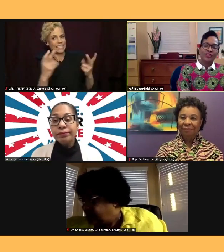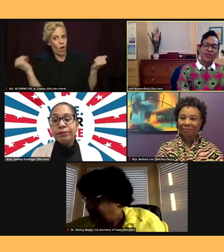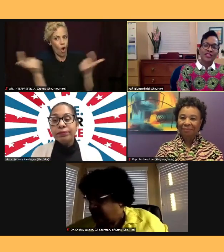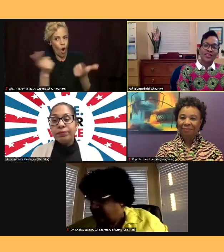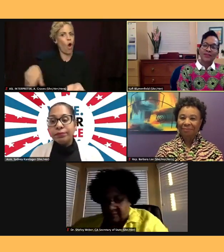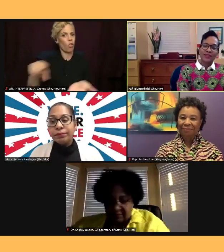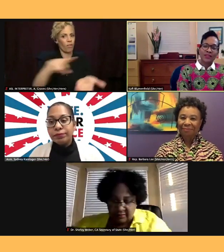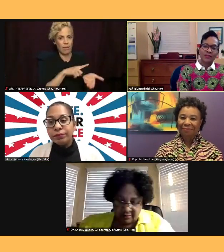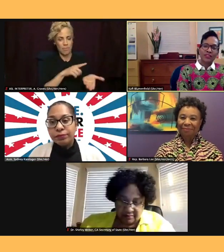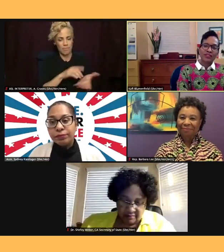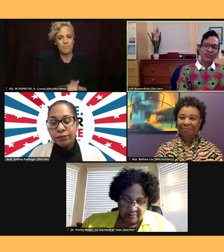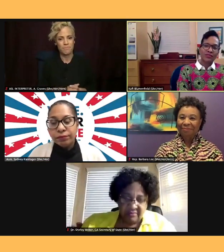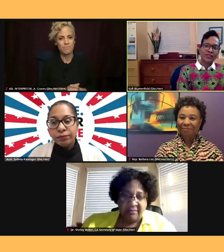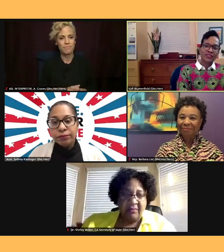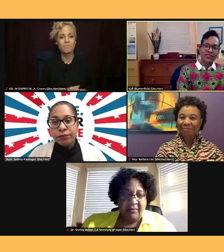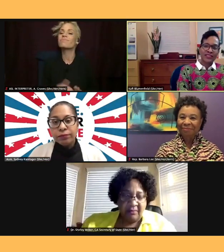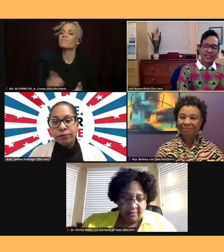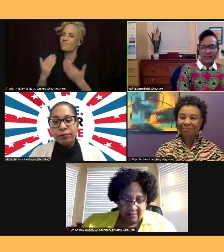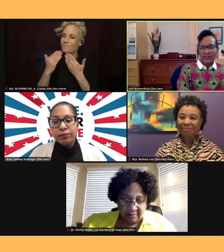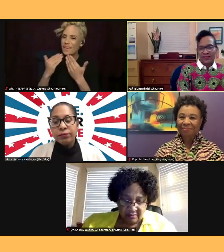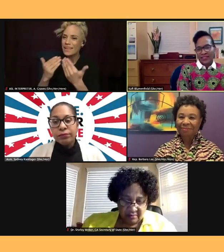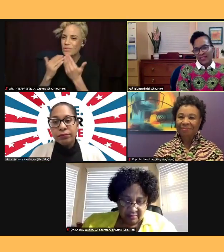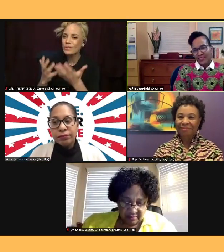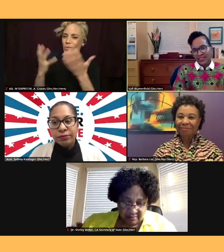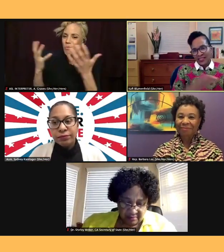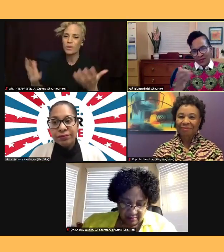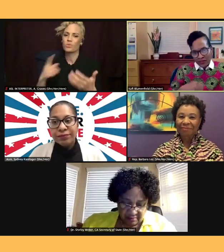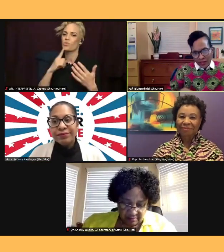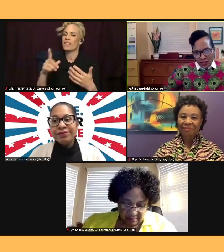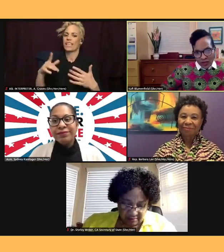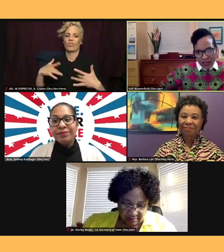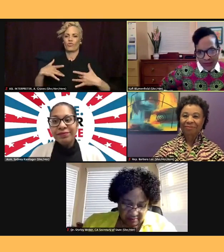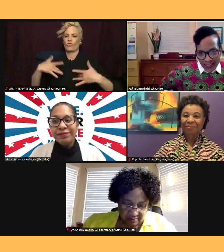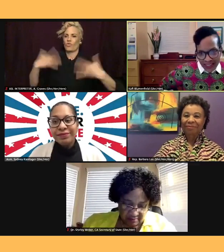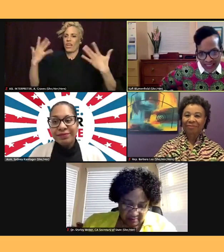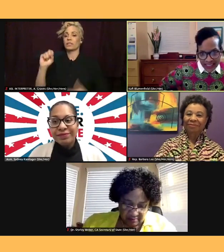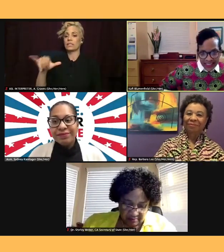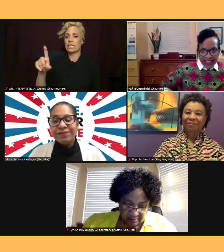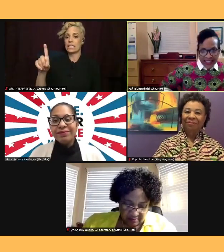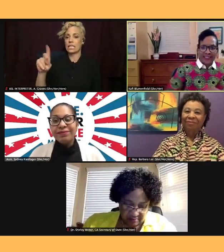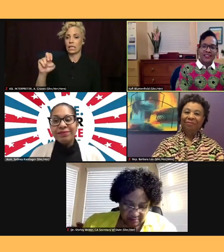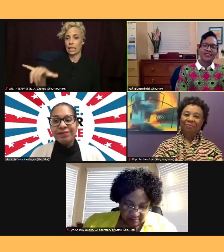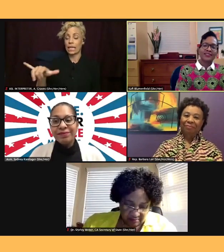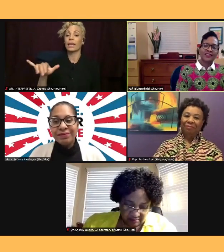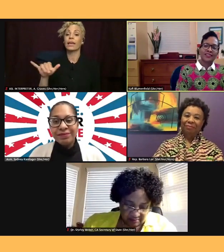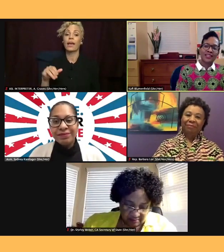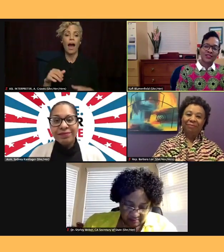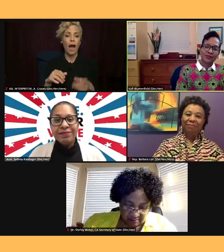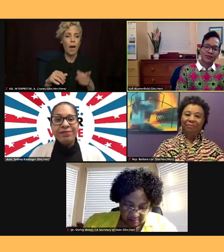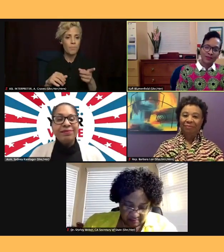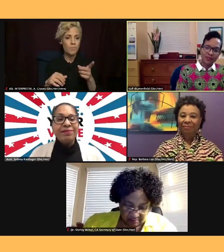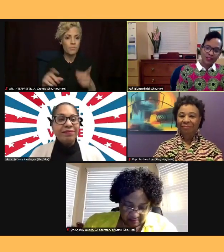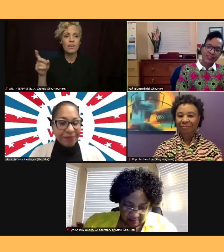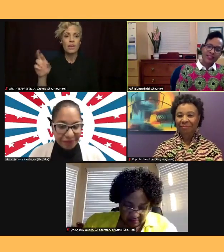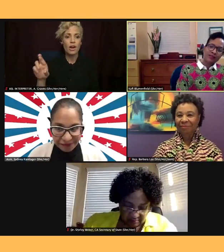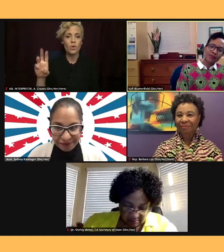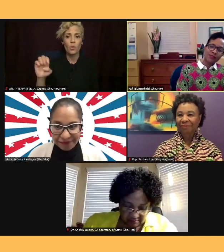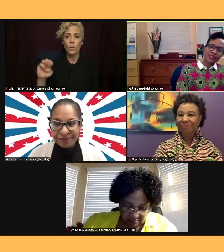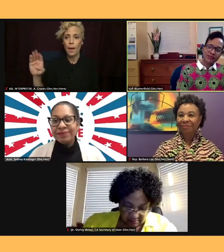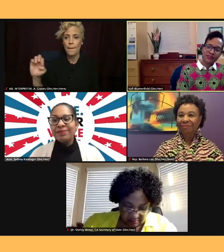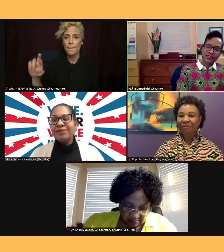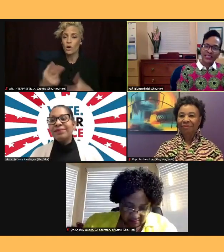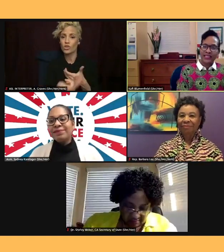really thrilled. Sydney, we've been joined by Dr. Weber, Representative Lee.